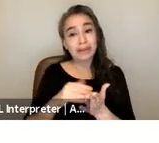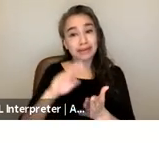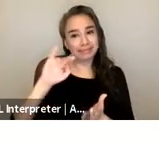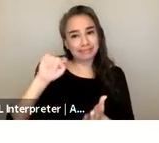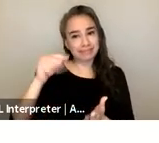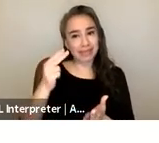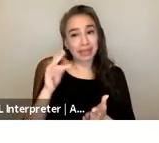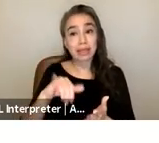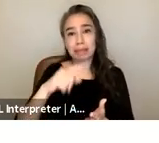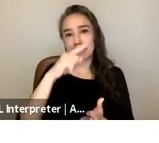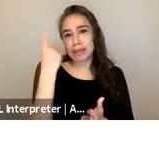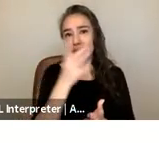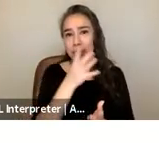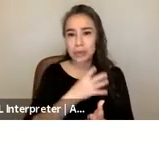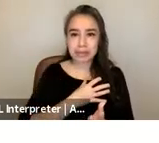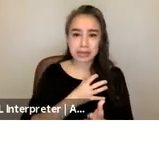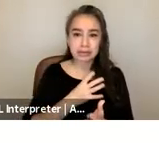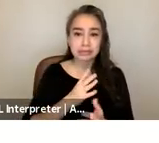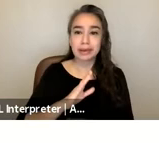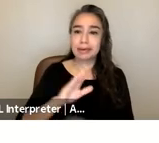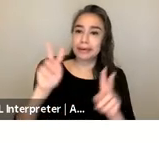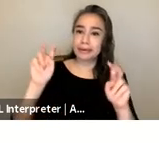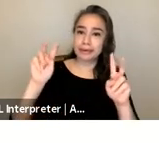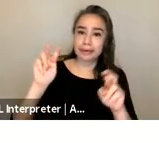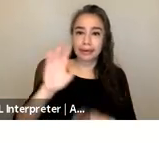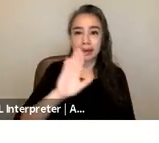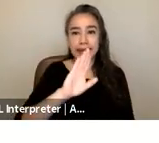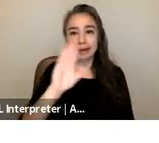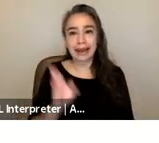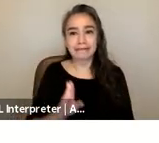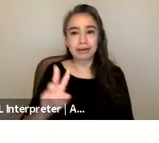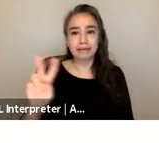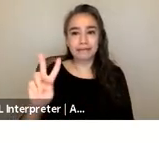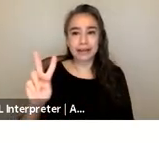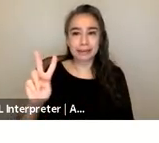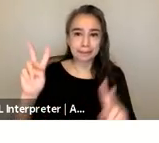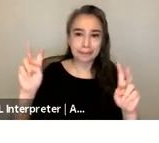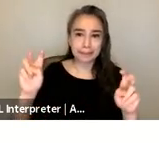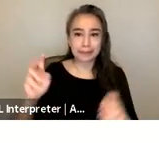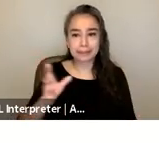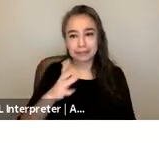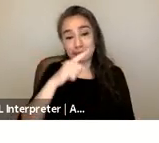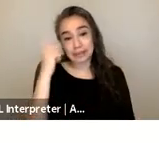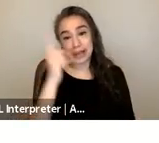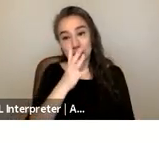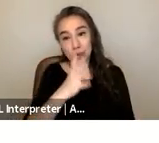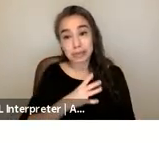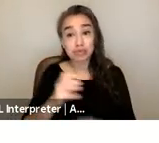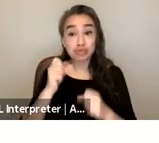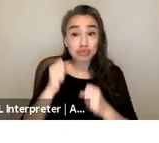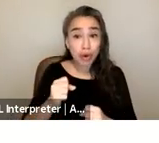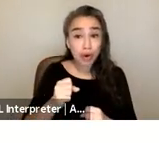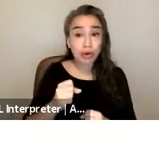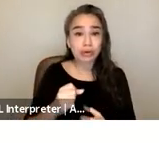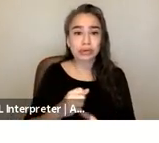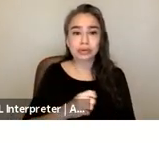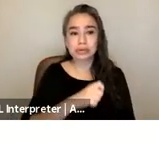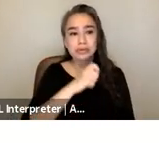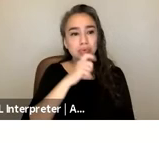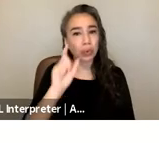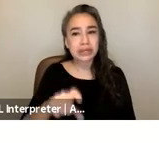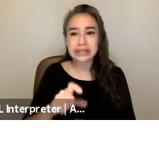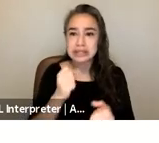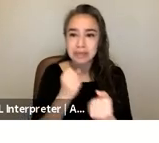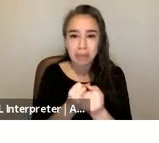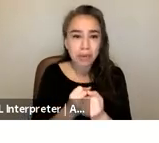that black women are um never victims right and so um we are strong and um don't actually need any support